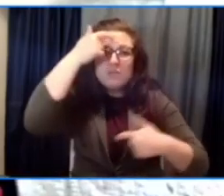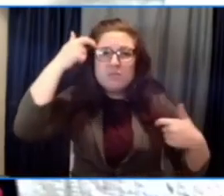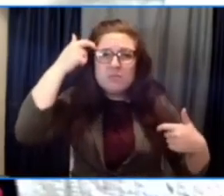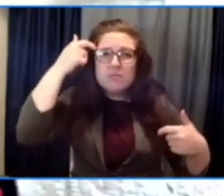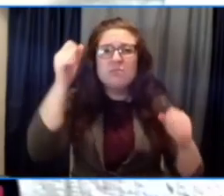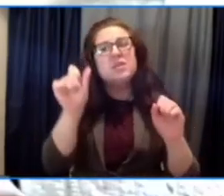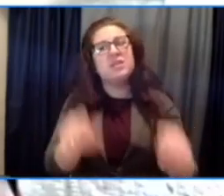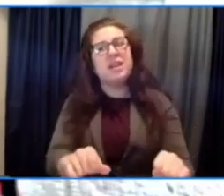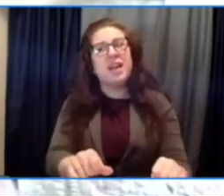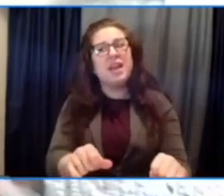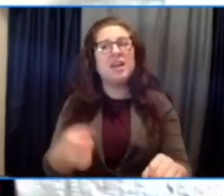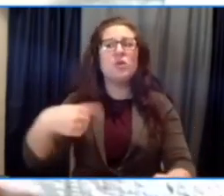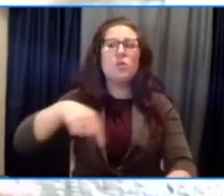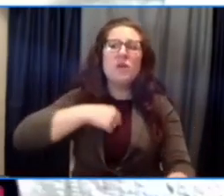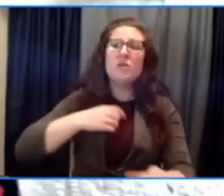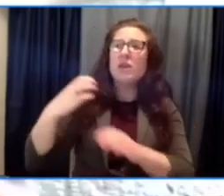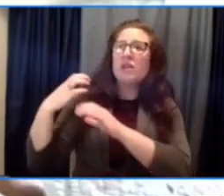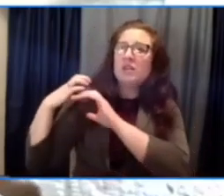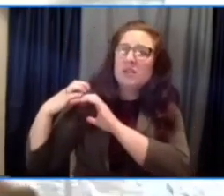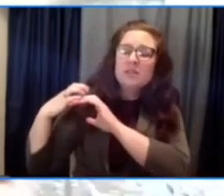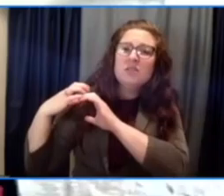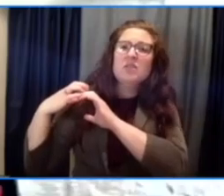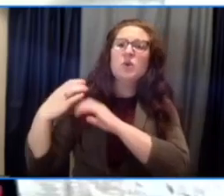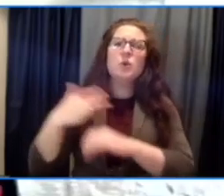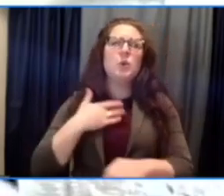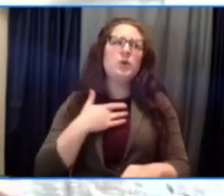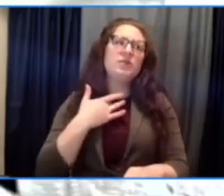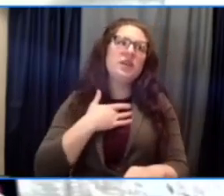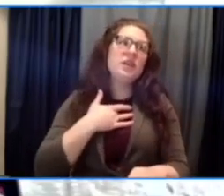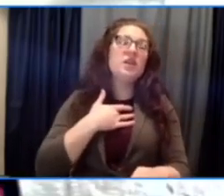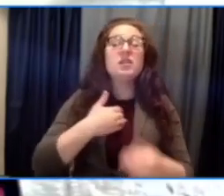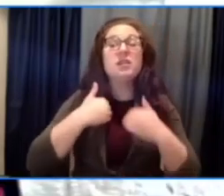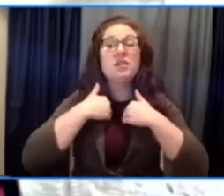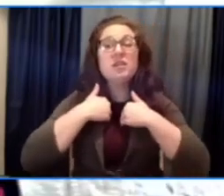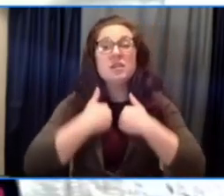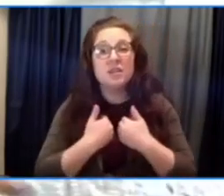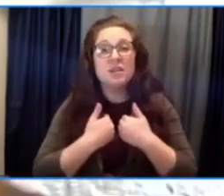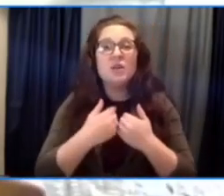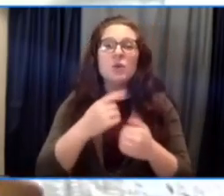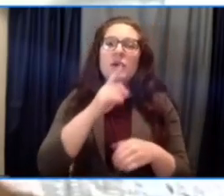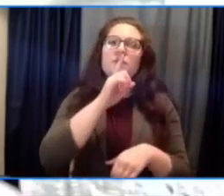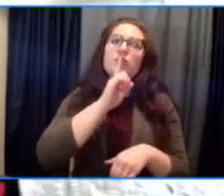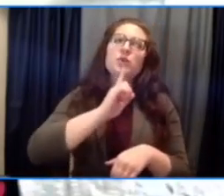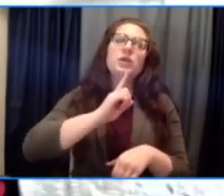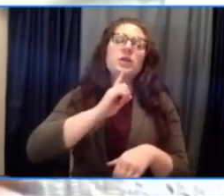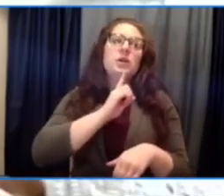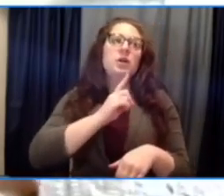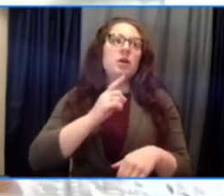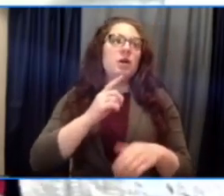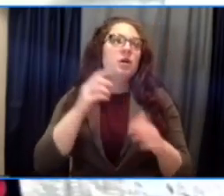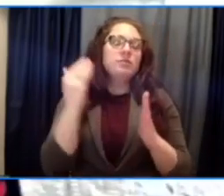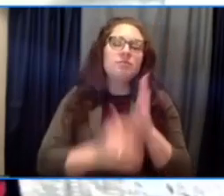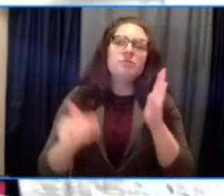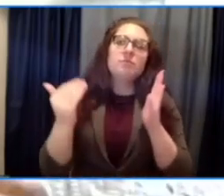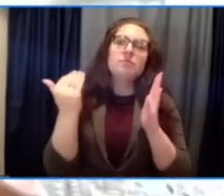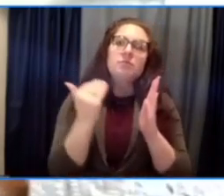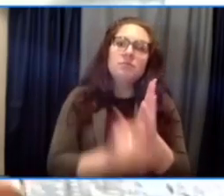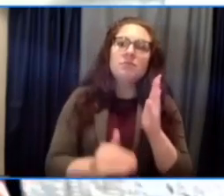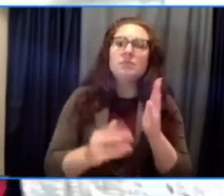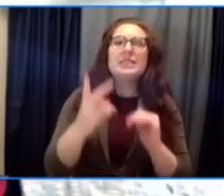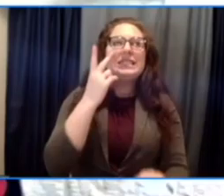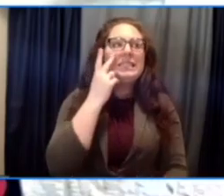shouldering. There is real trauma in having to repeat and relive stories of Black, Indigenous,